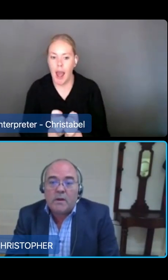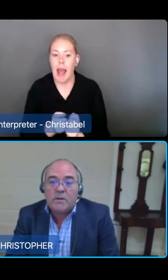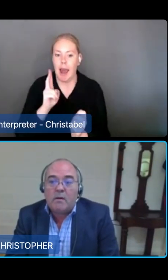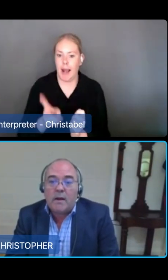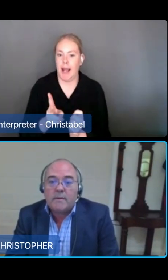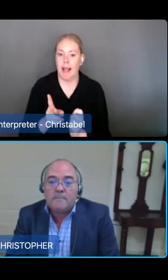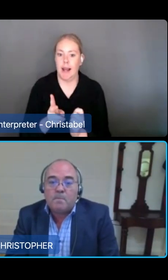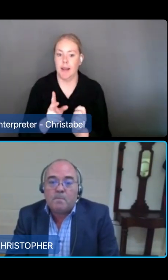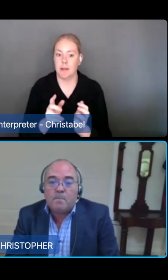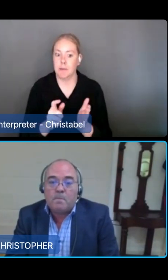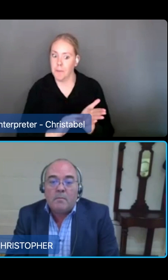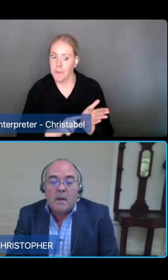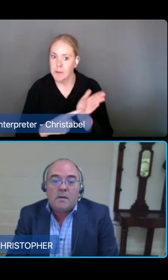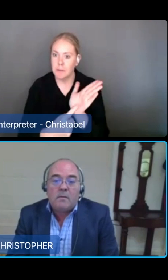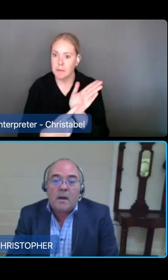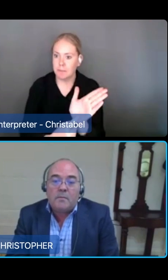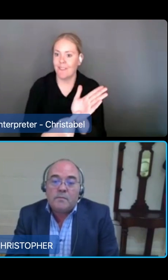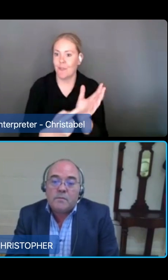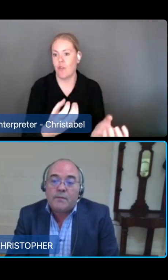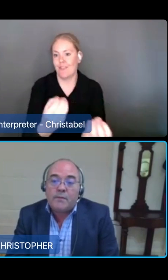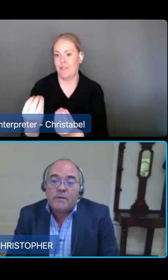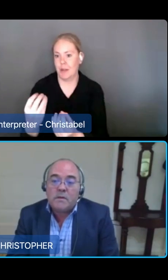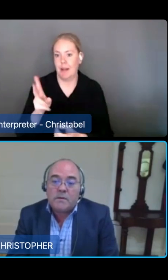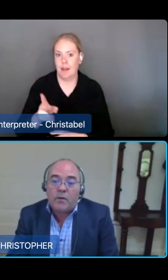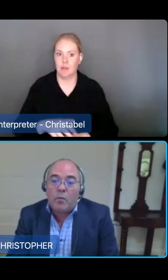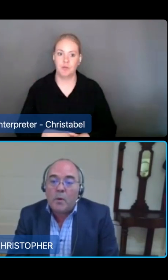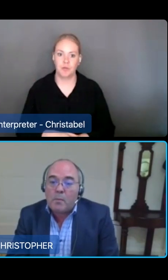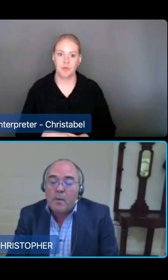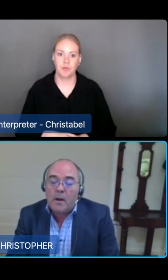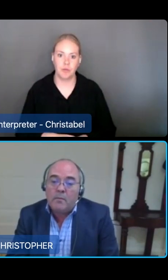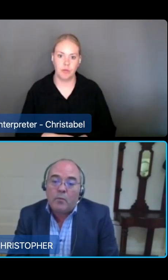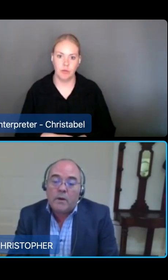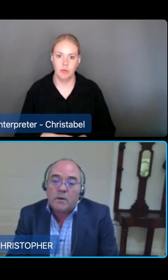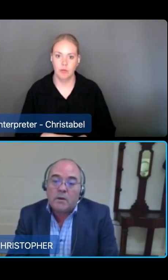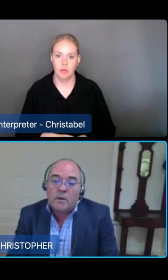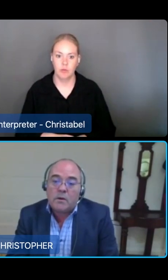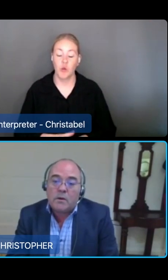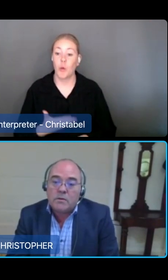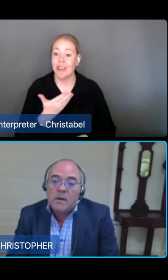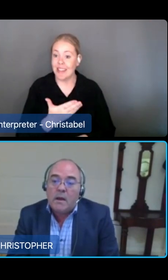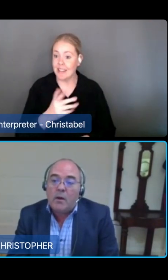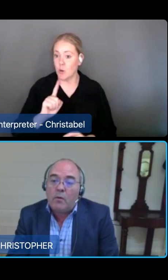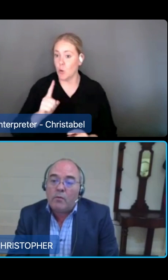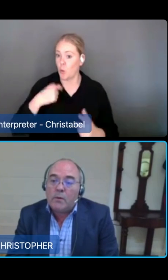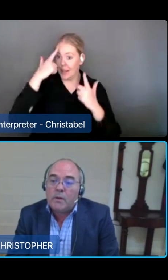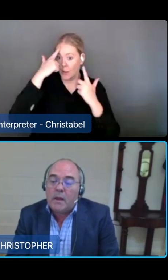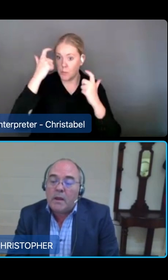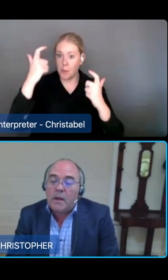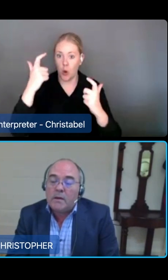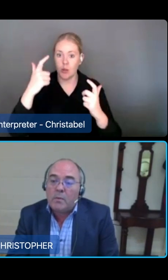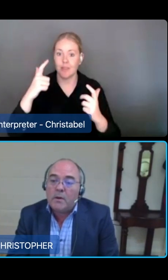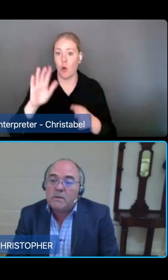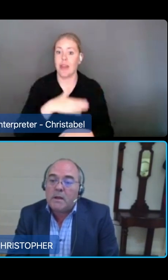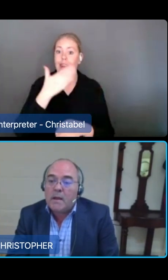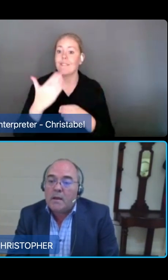of the new Aged Care Act. The main differences from what we went to consultation on are really with,